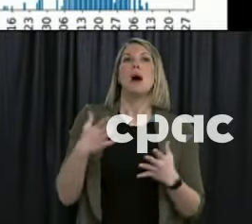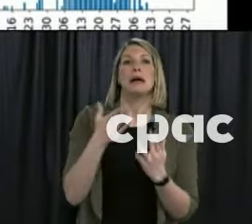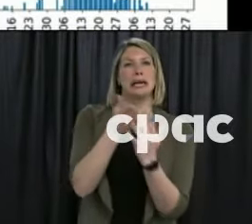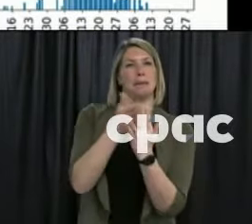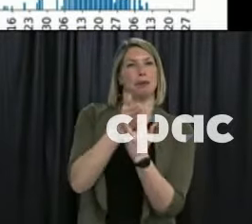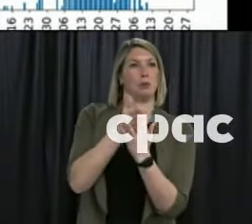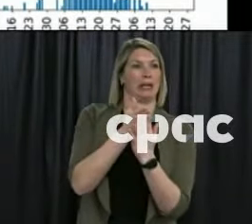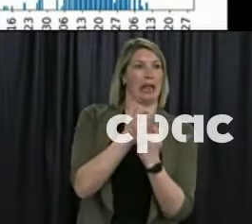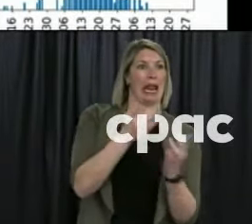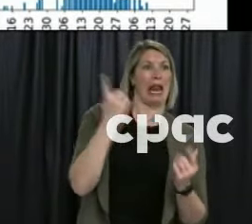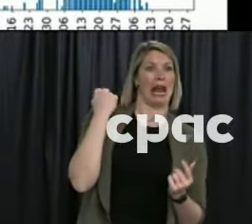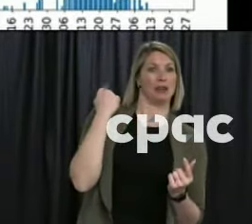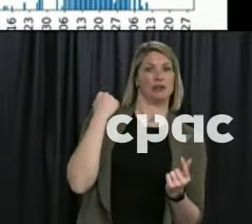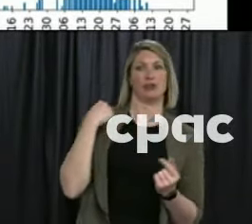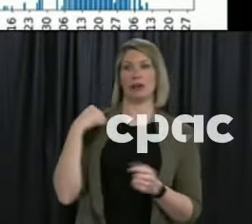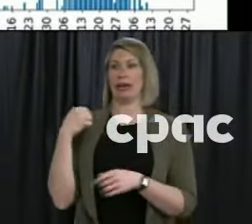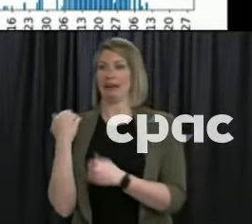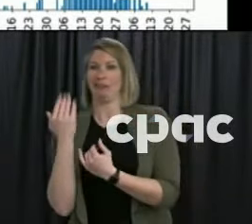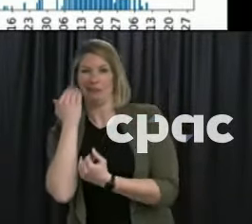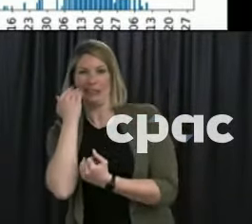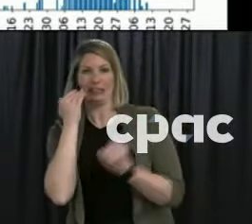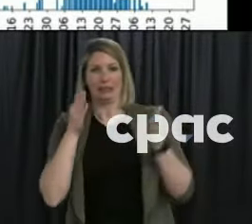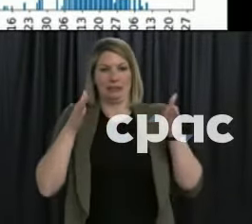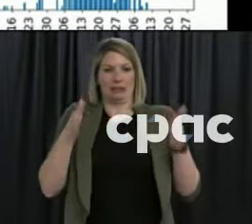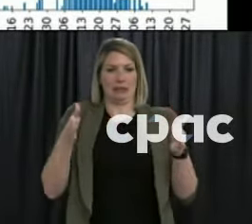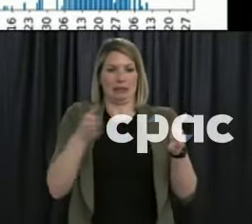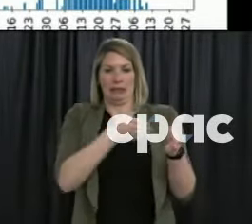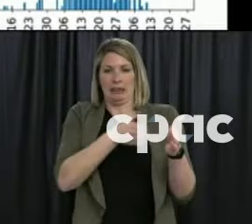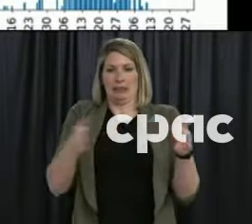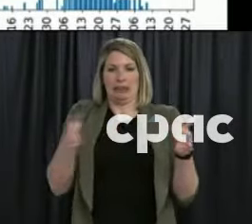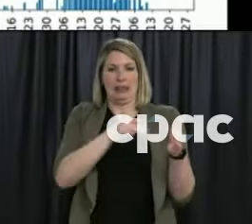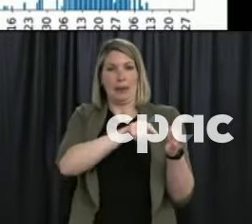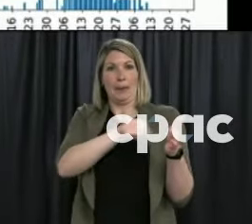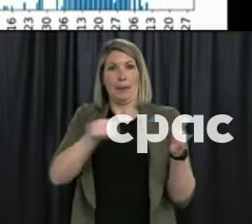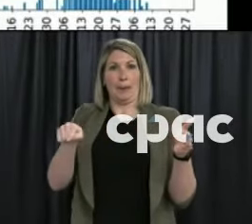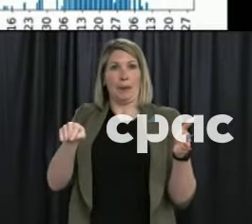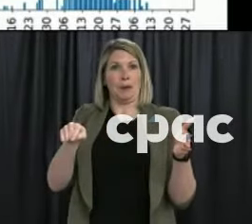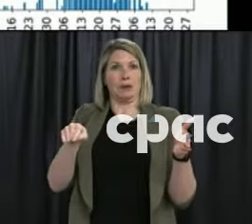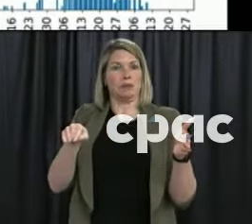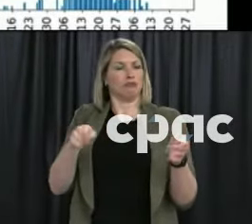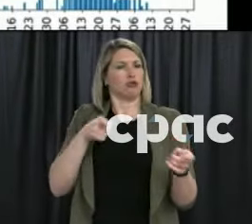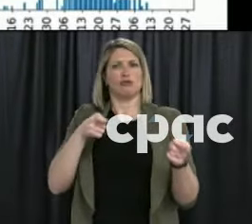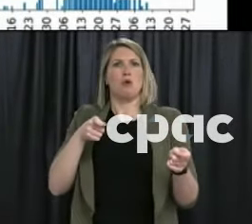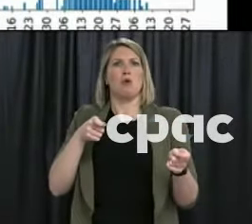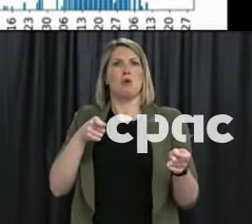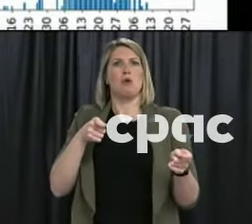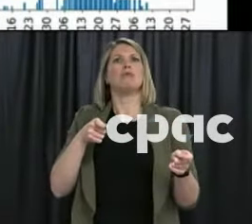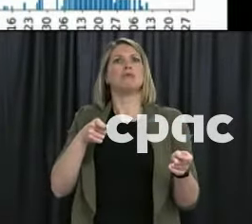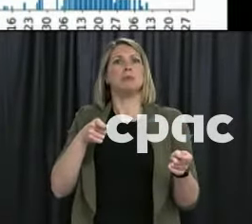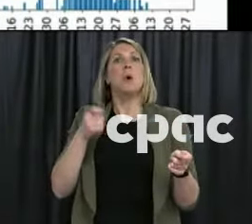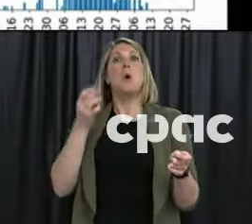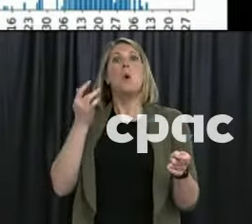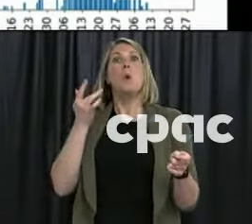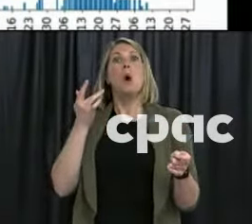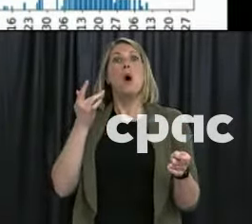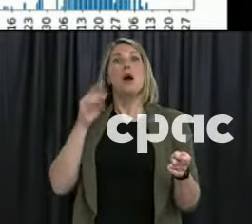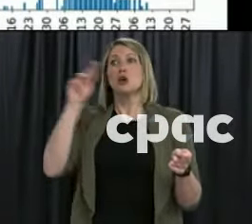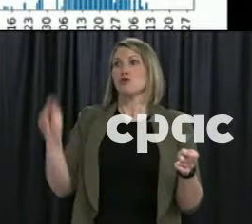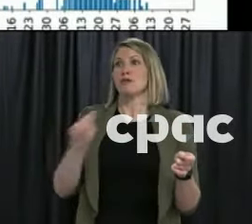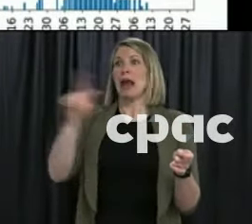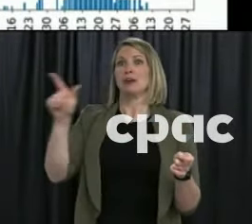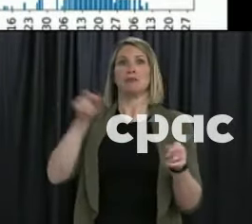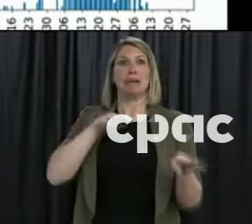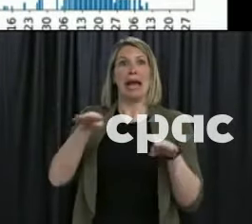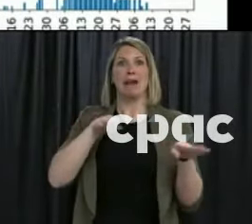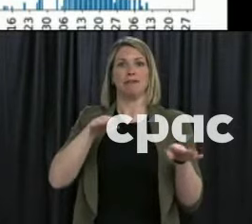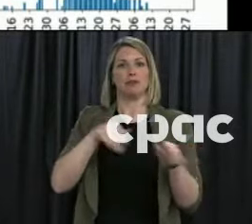control due to the compliance among the Philanderers and Labradorians in not letting the virus